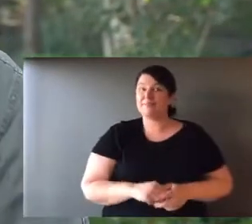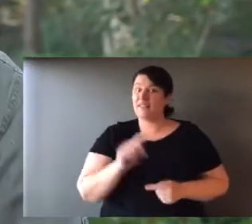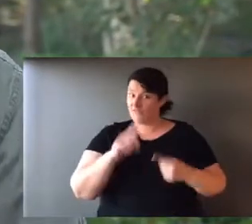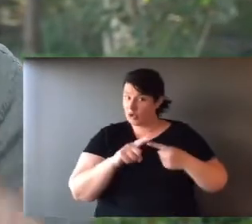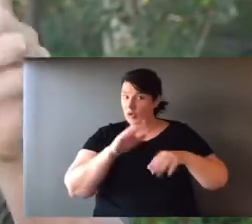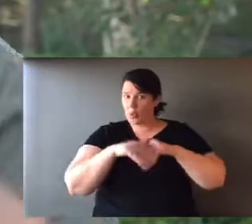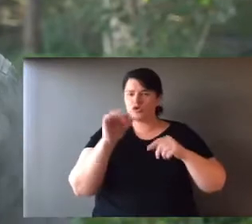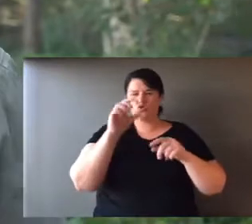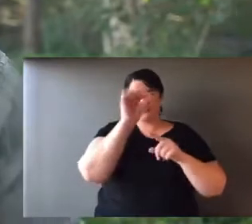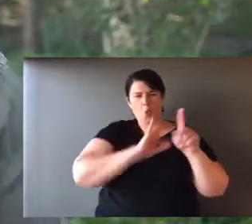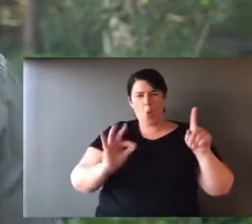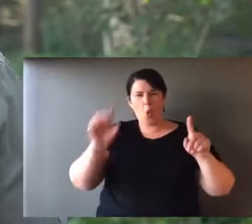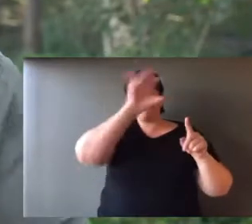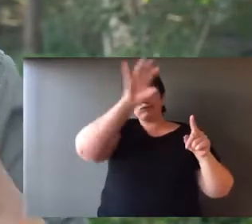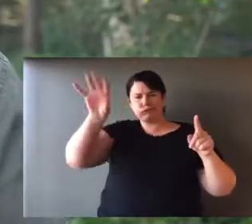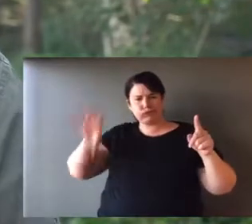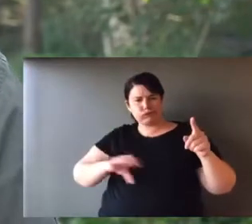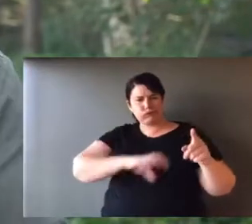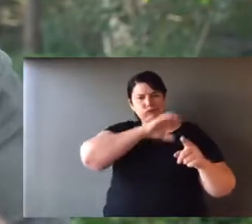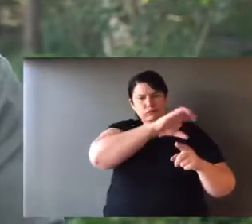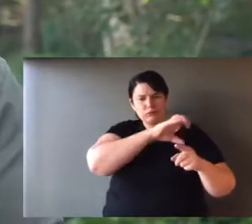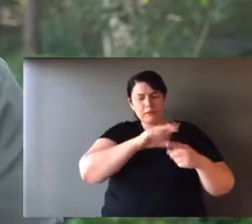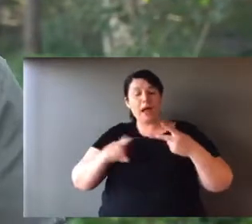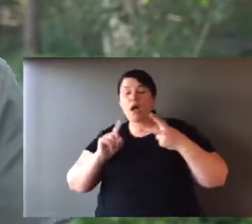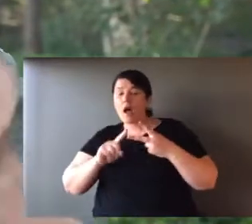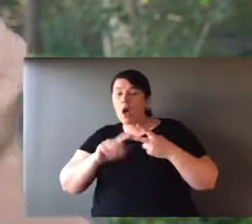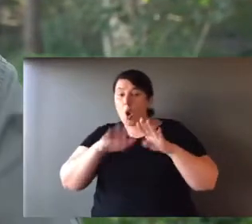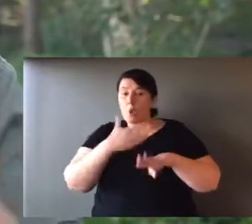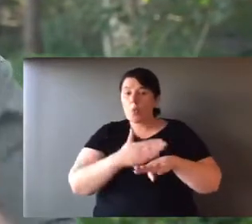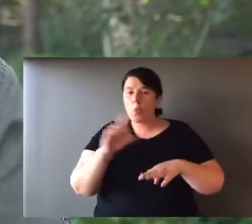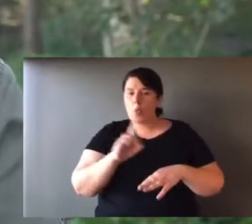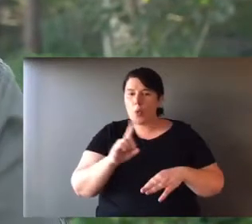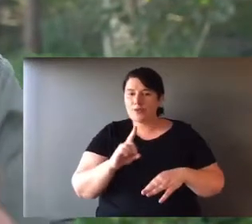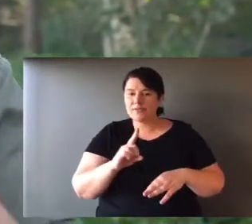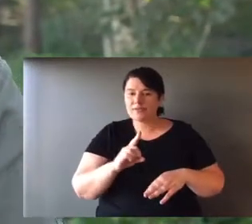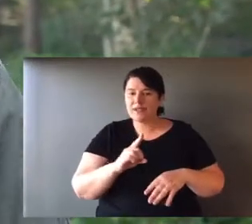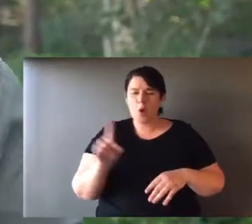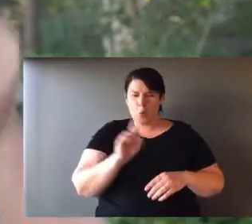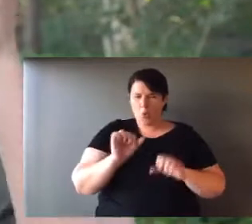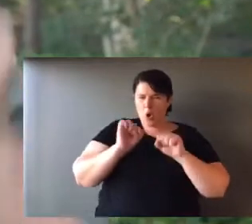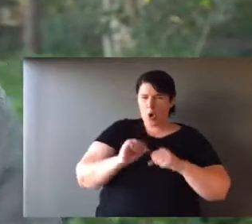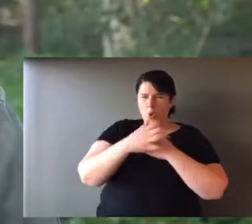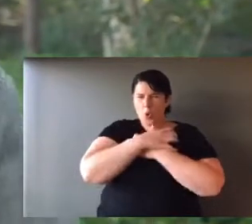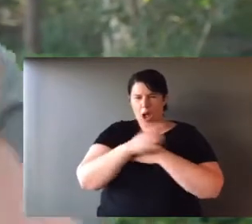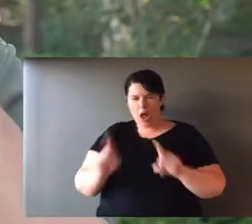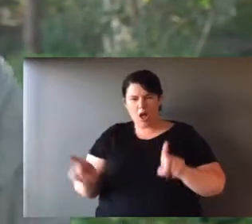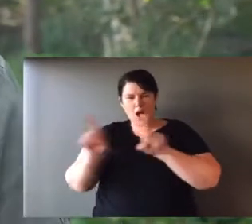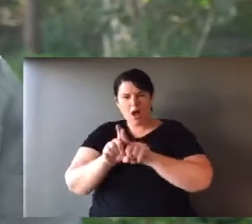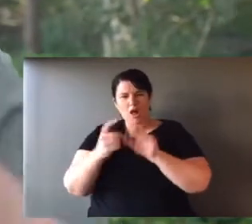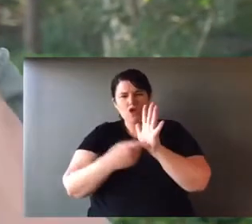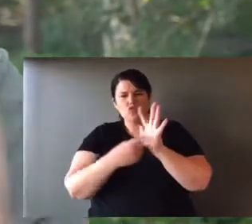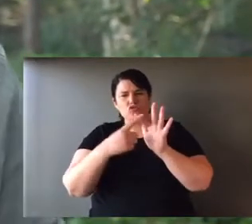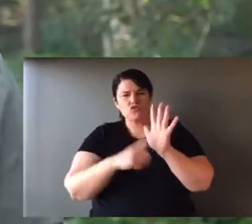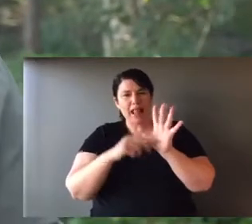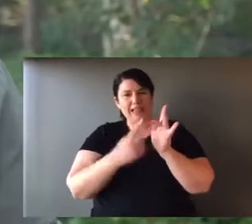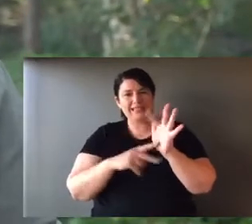partner. That's your first bit of homework. Your second. It's pretty easy. But what is. The koala's. Closest. Living.